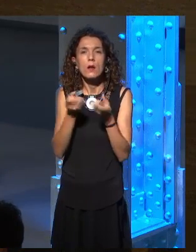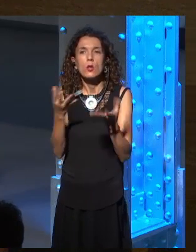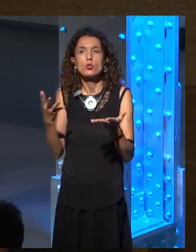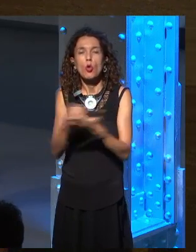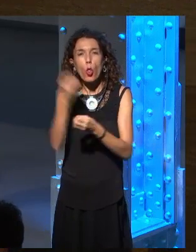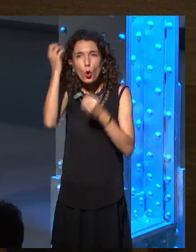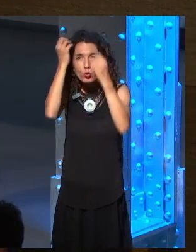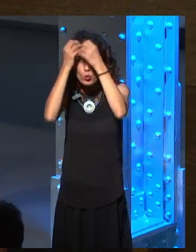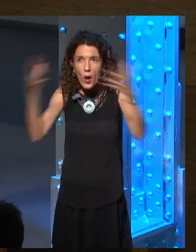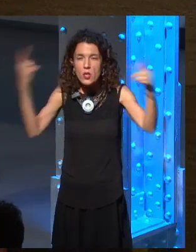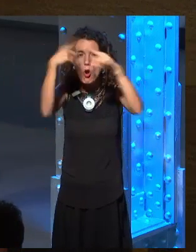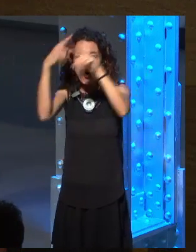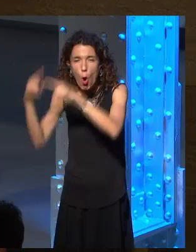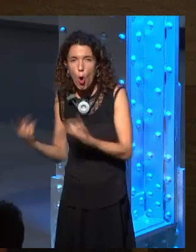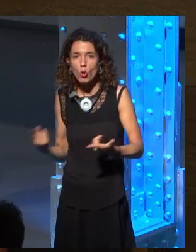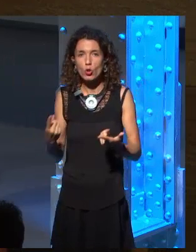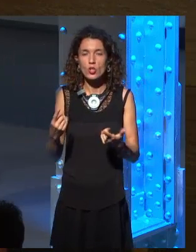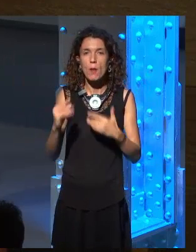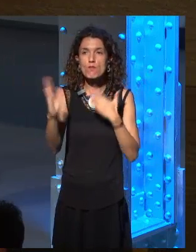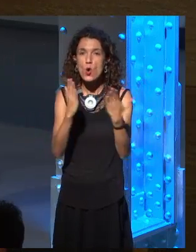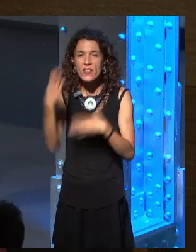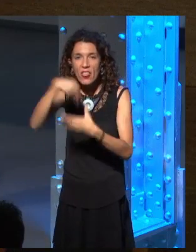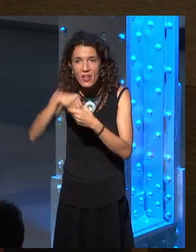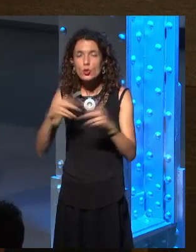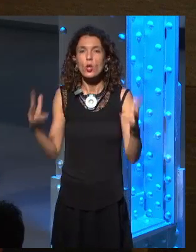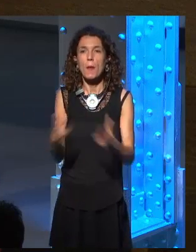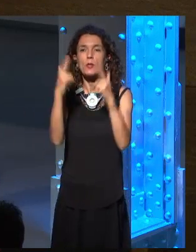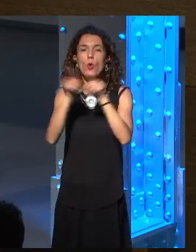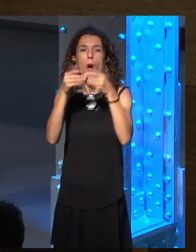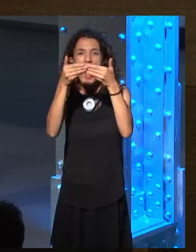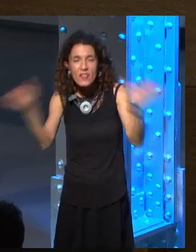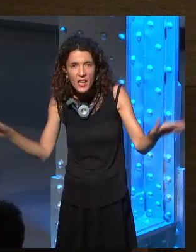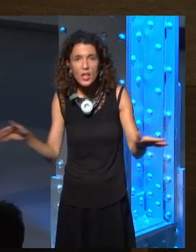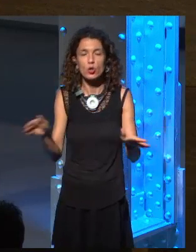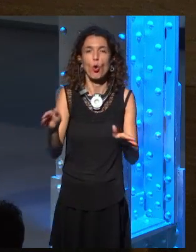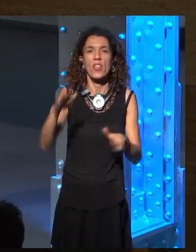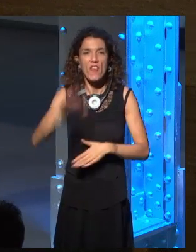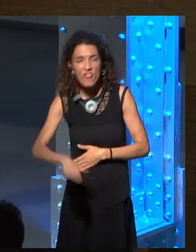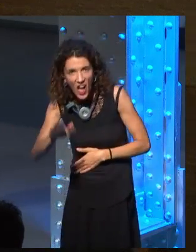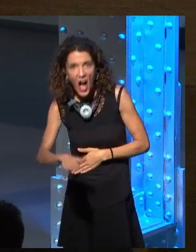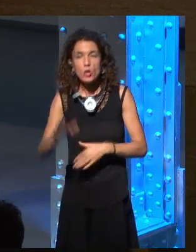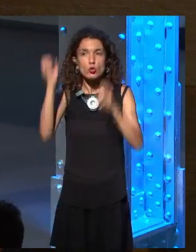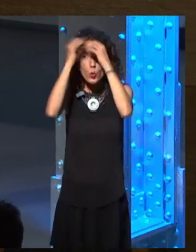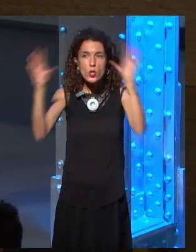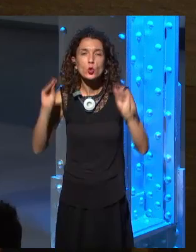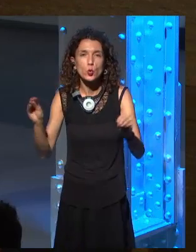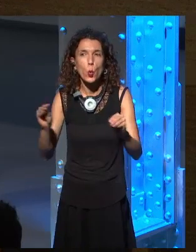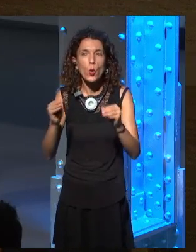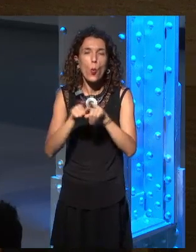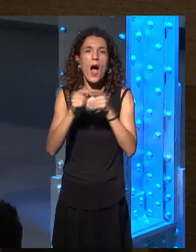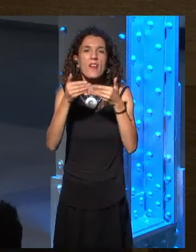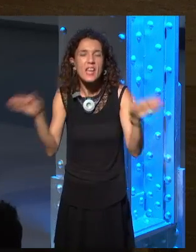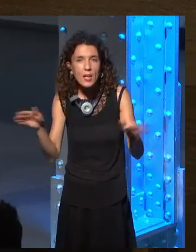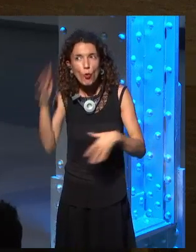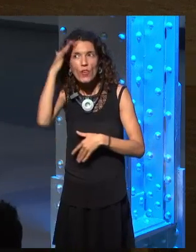leaves a lot of doors open to many of the dreams, for instance, regarding Daenerys and